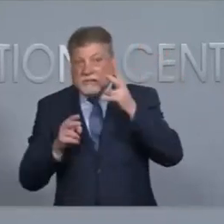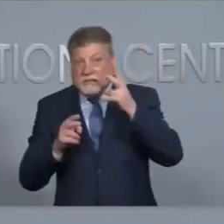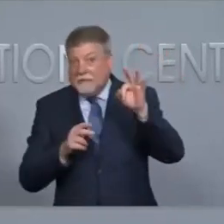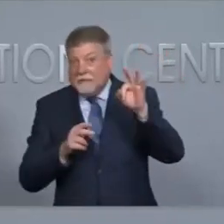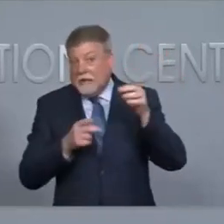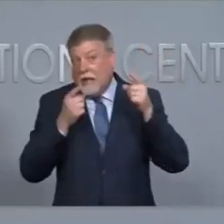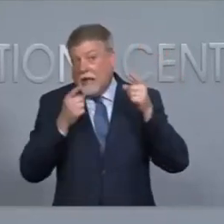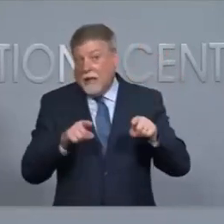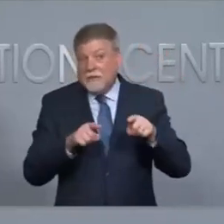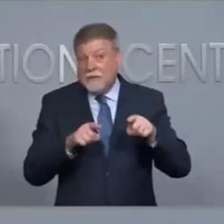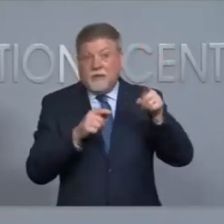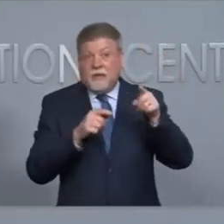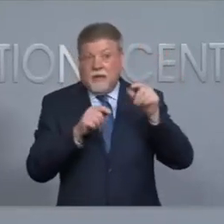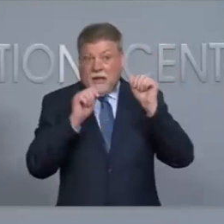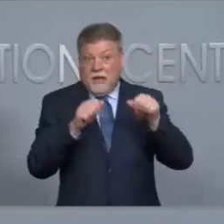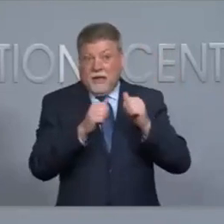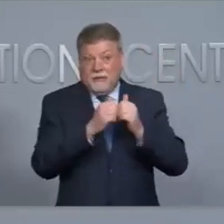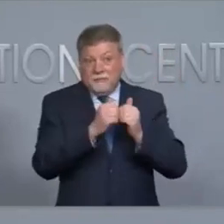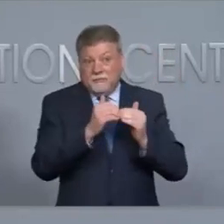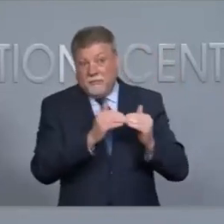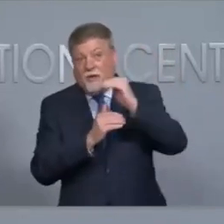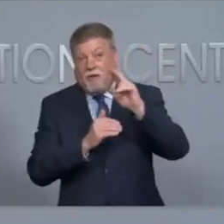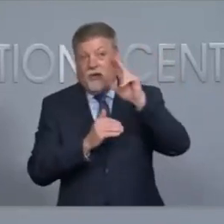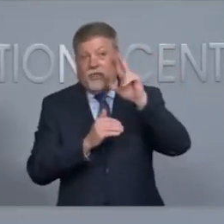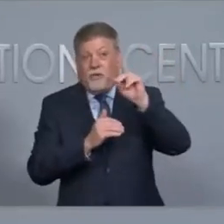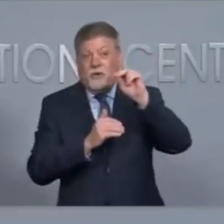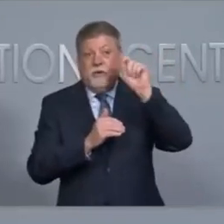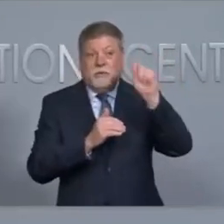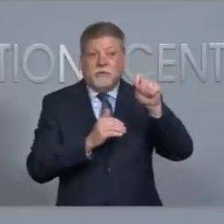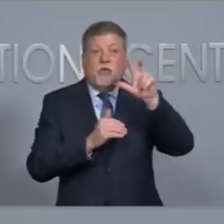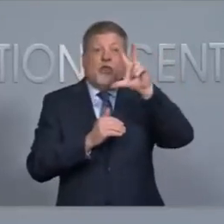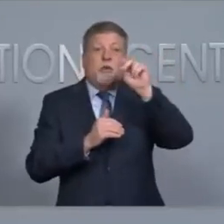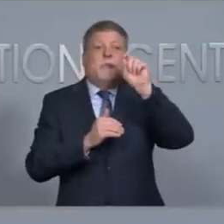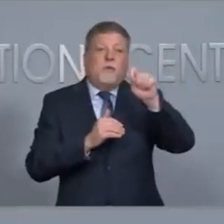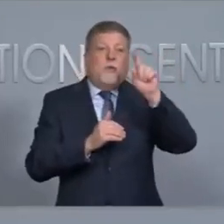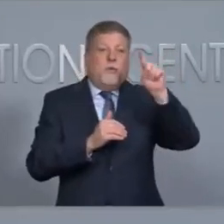these candidates are able to cross that threshold of 30 percent plus one